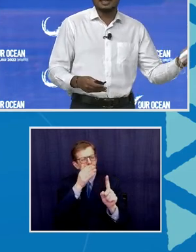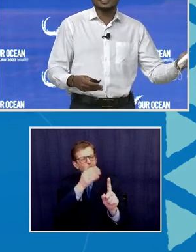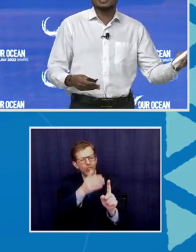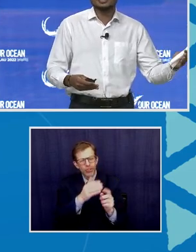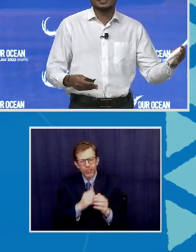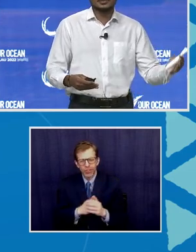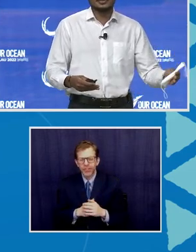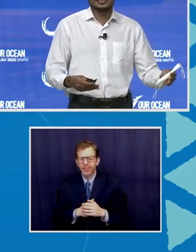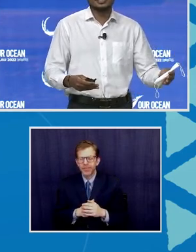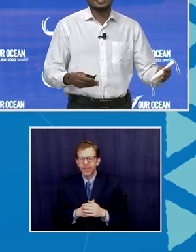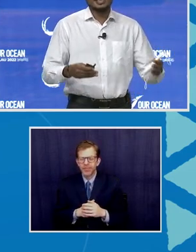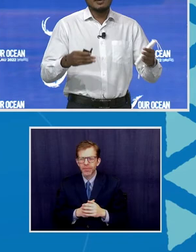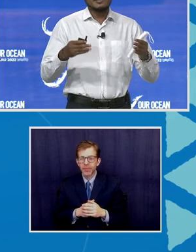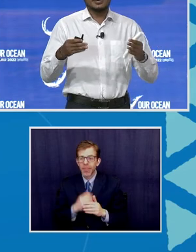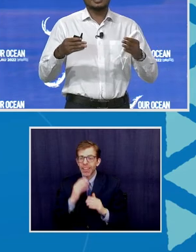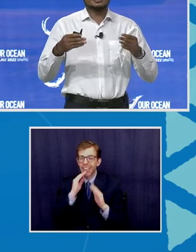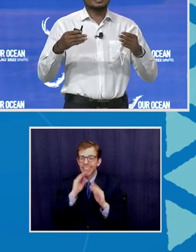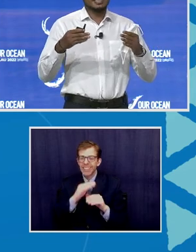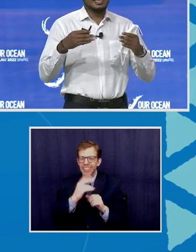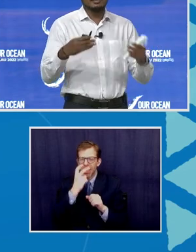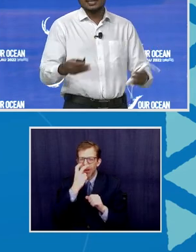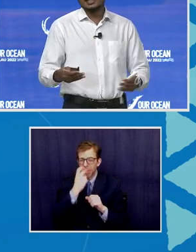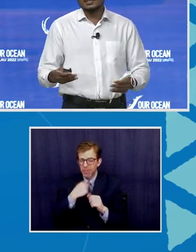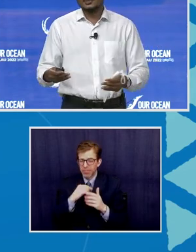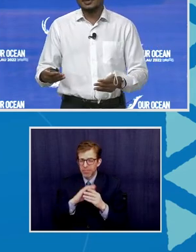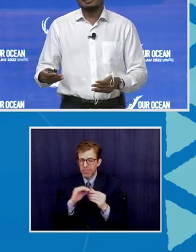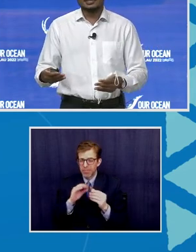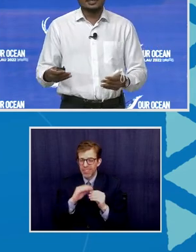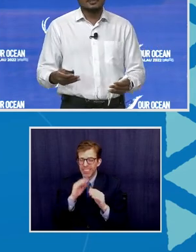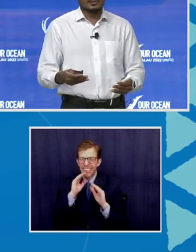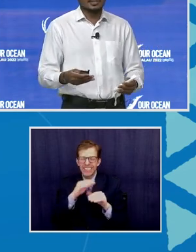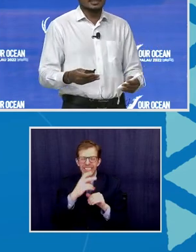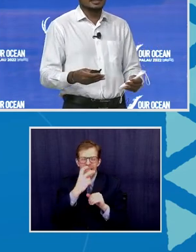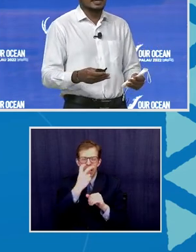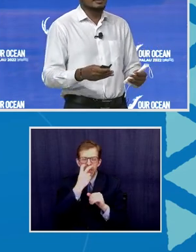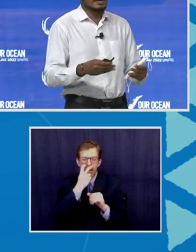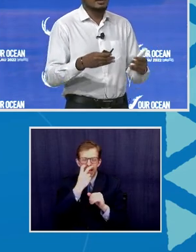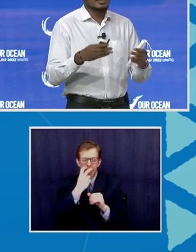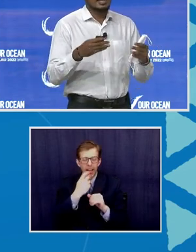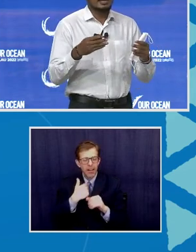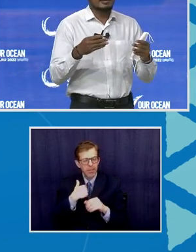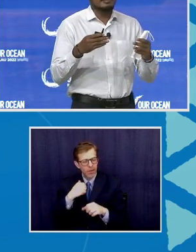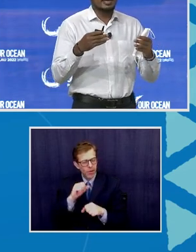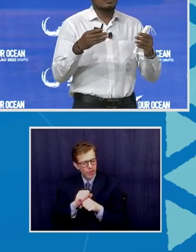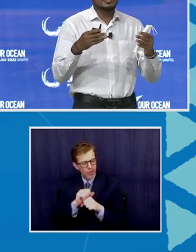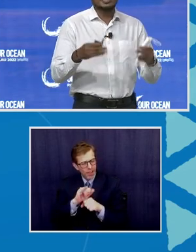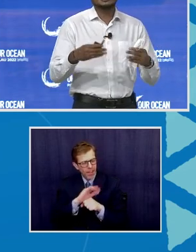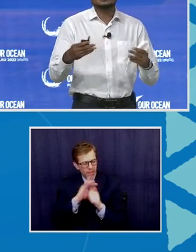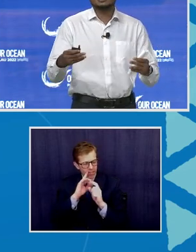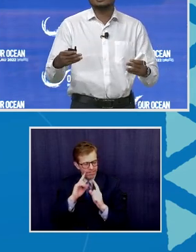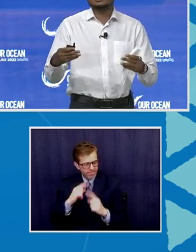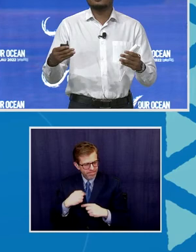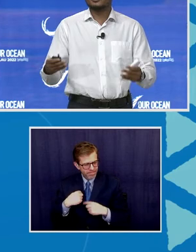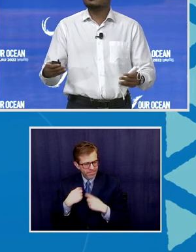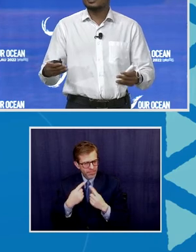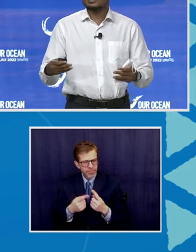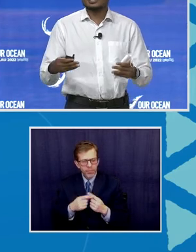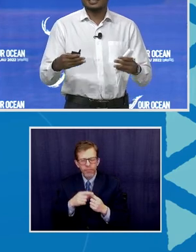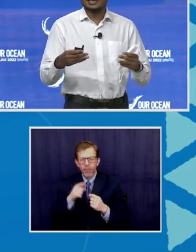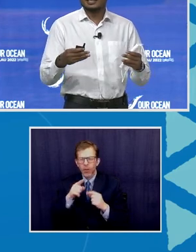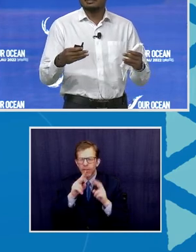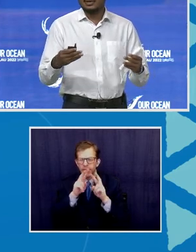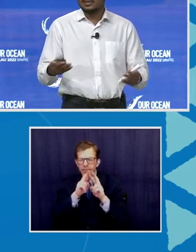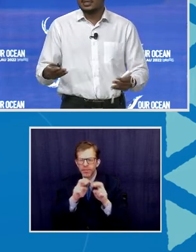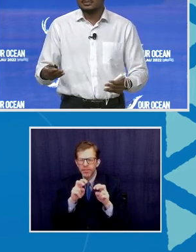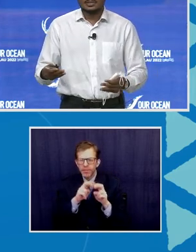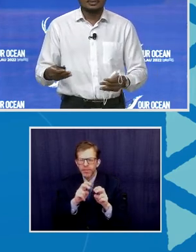we have sea blindness already, but having done this work myself for quite some time now, when you analyze the frameworks